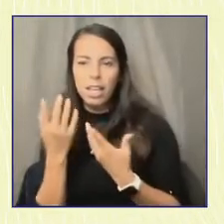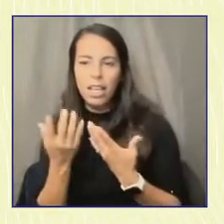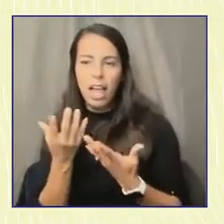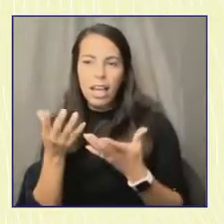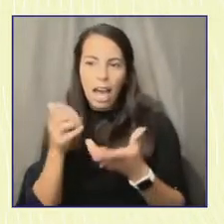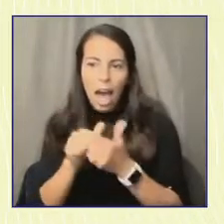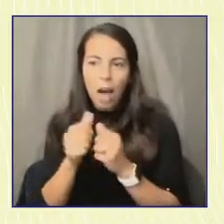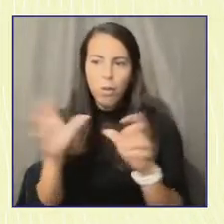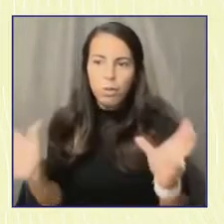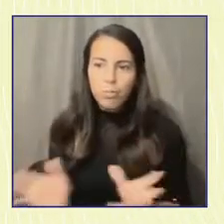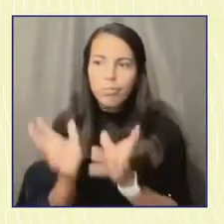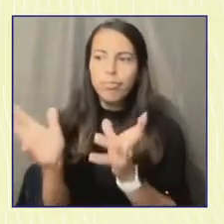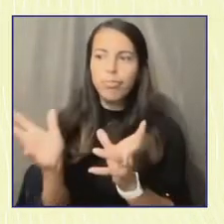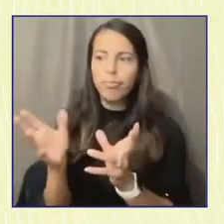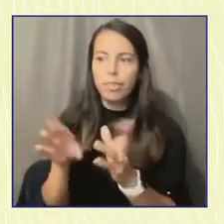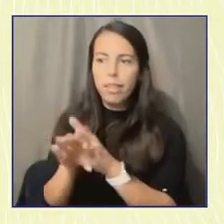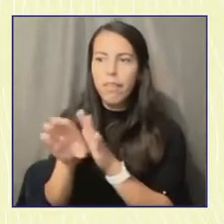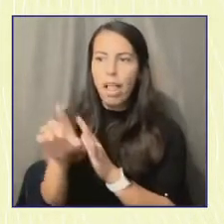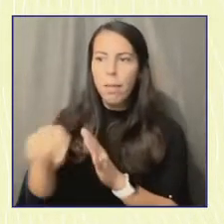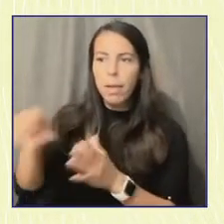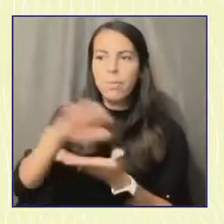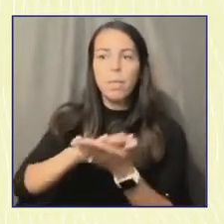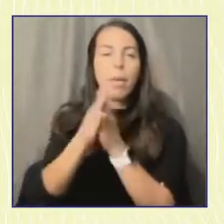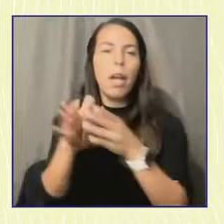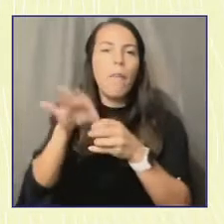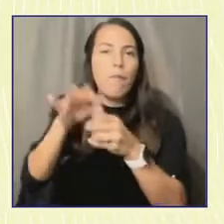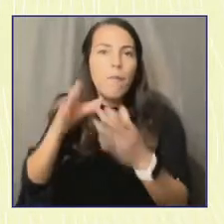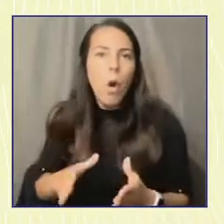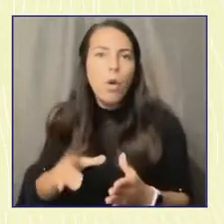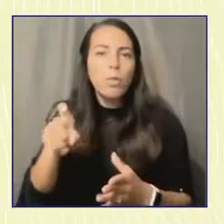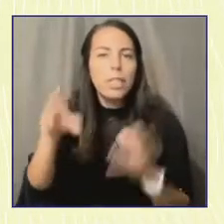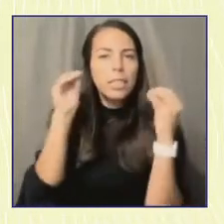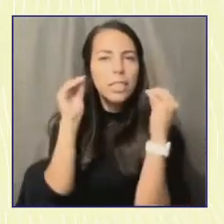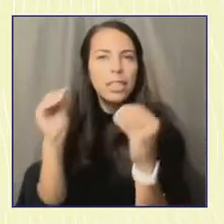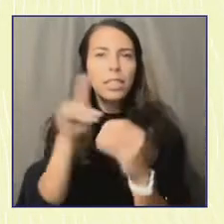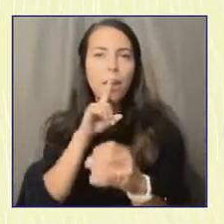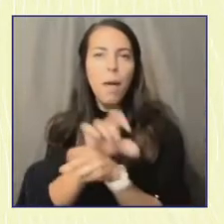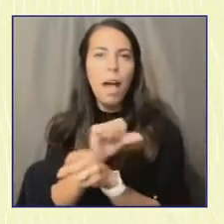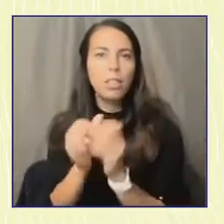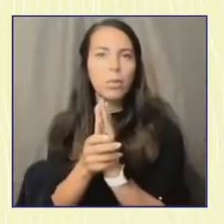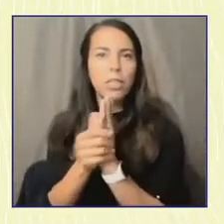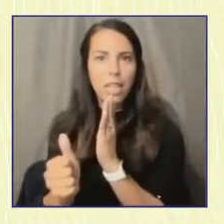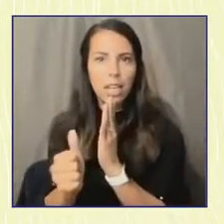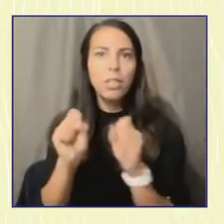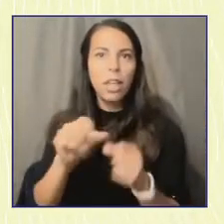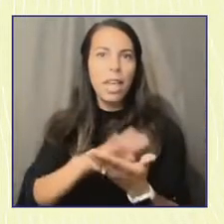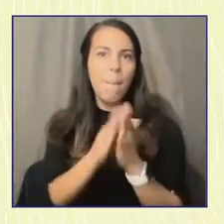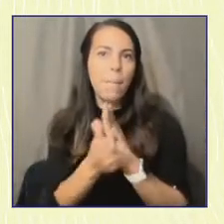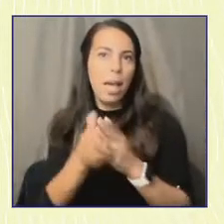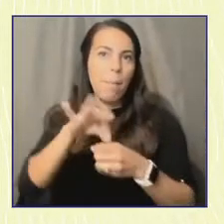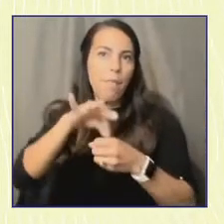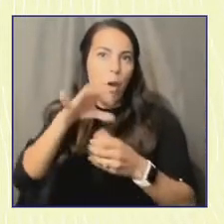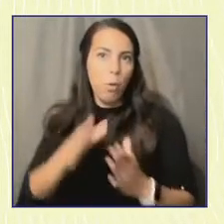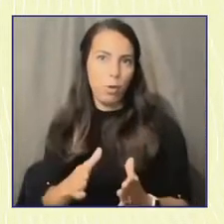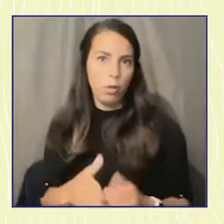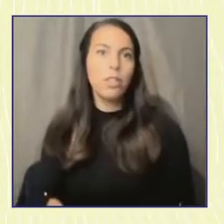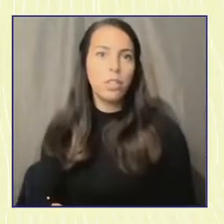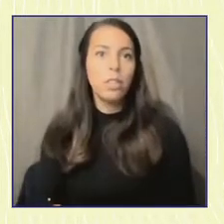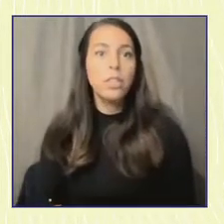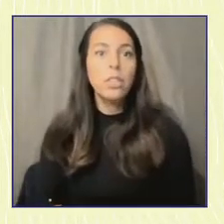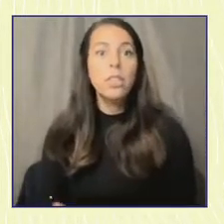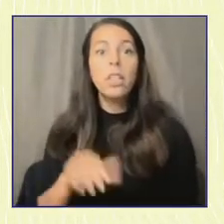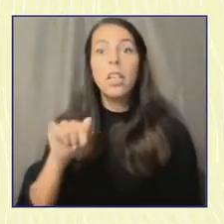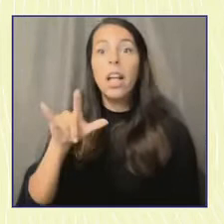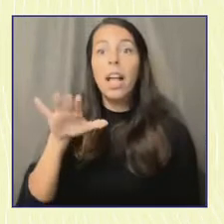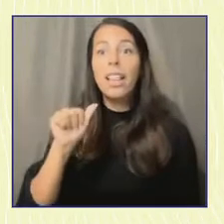them over the years to do this, to give them the skills to do this. Abby, Ruby, Nouria, thank you all so much